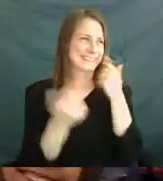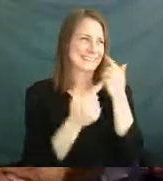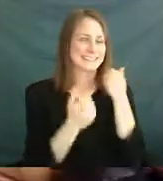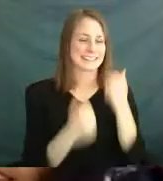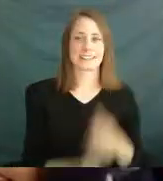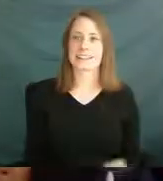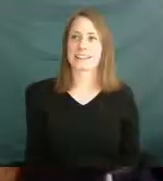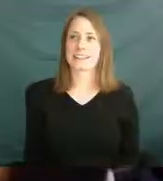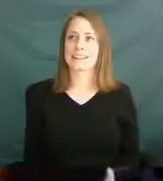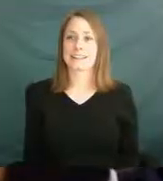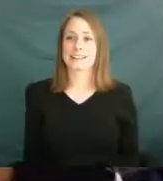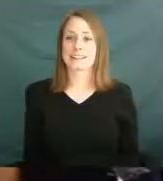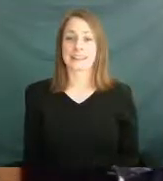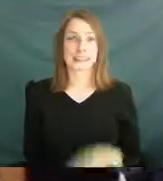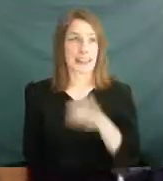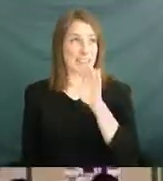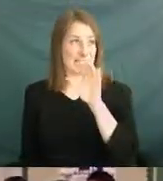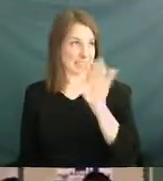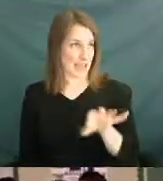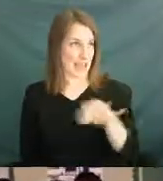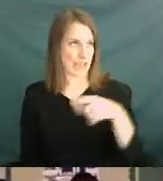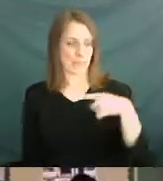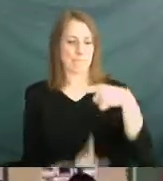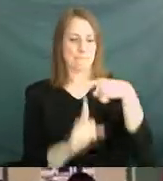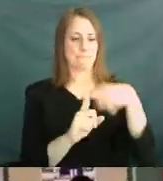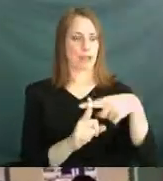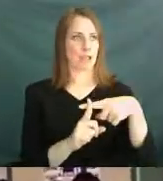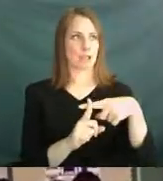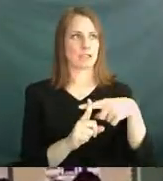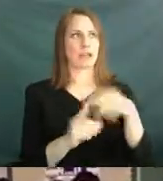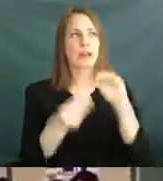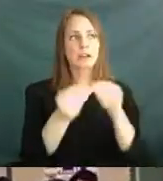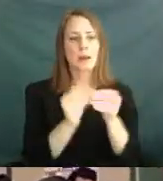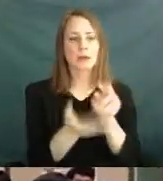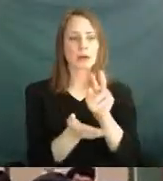Add to that the number of weeks in a fortnight.